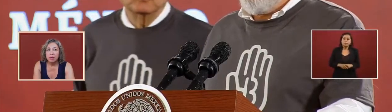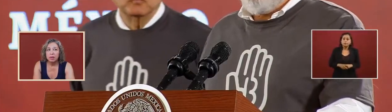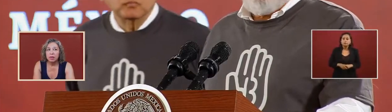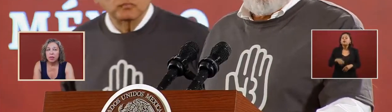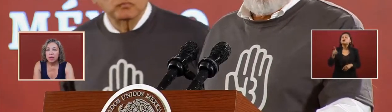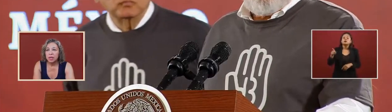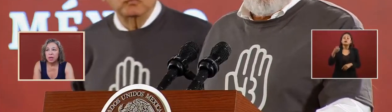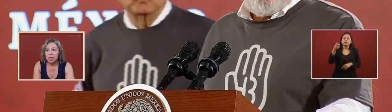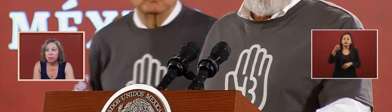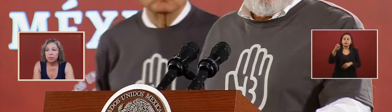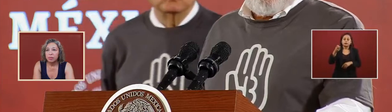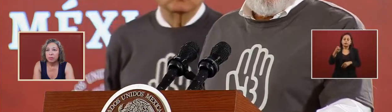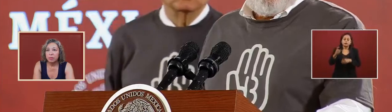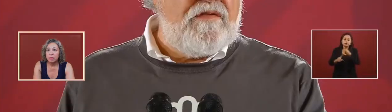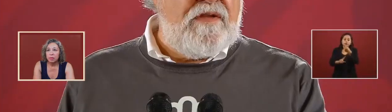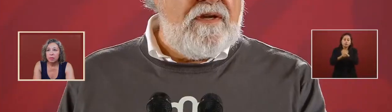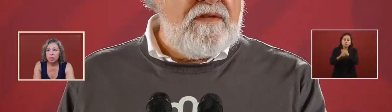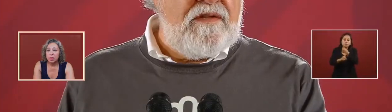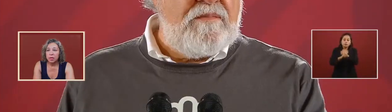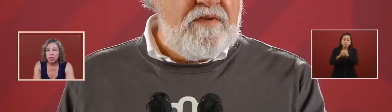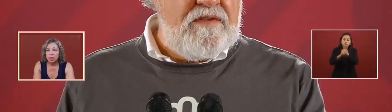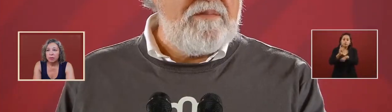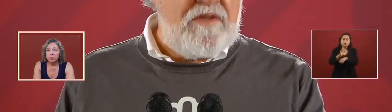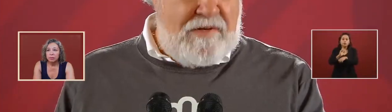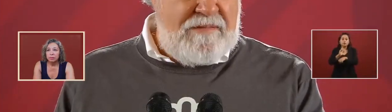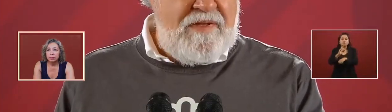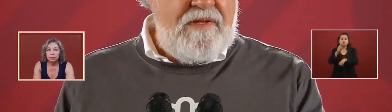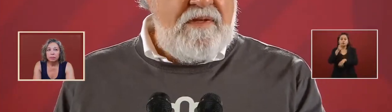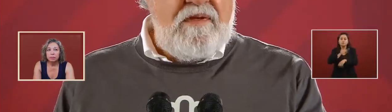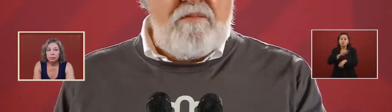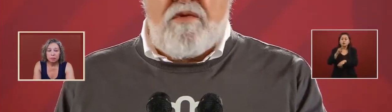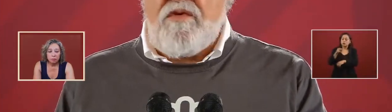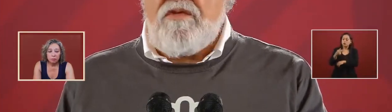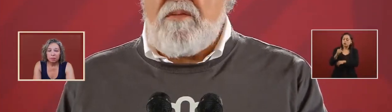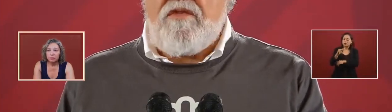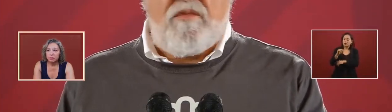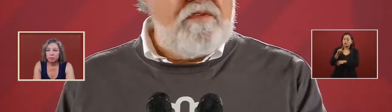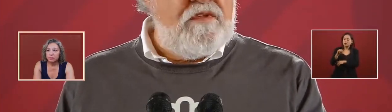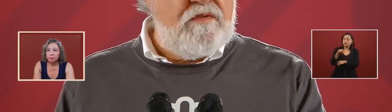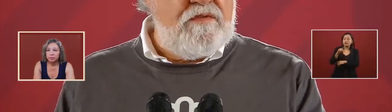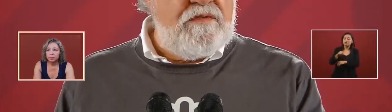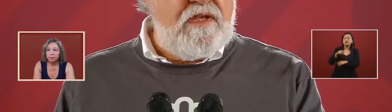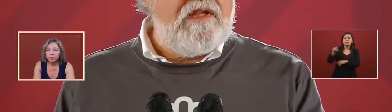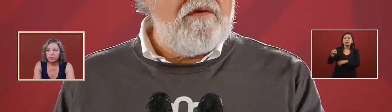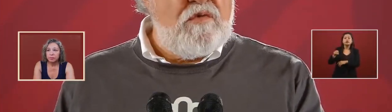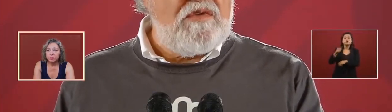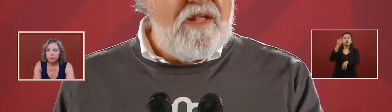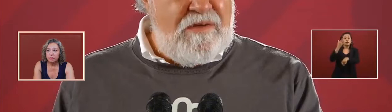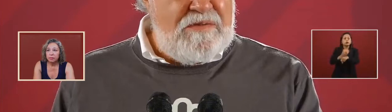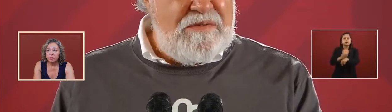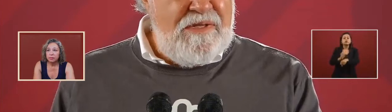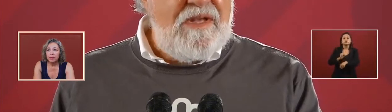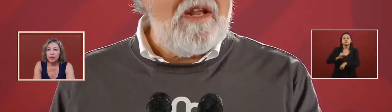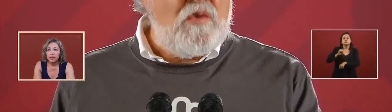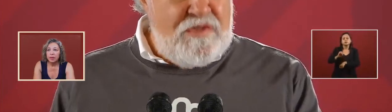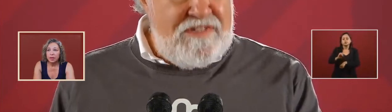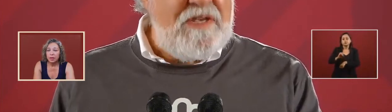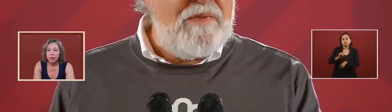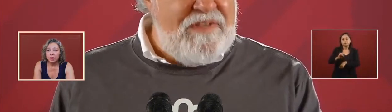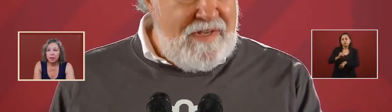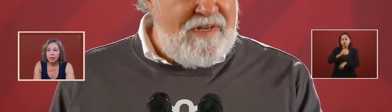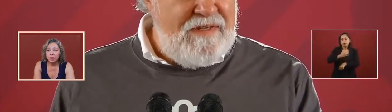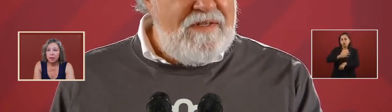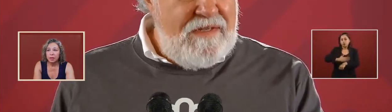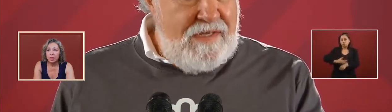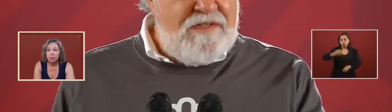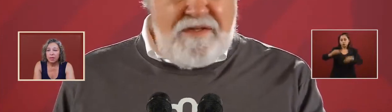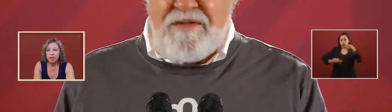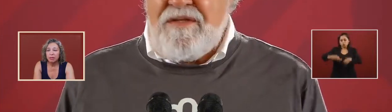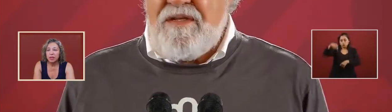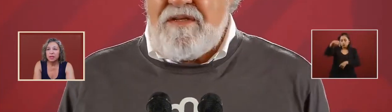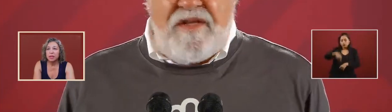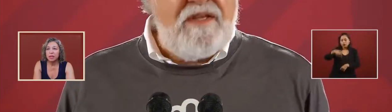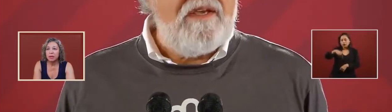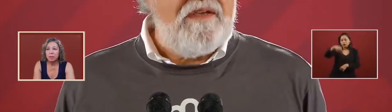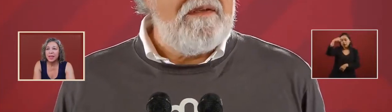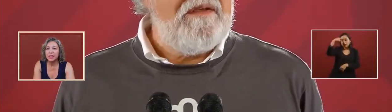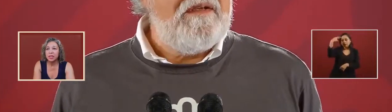believe